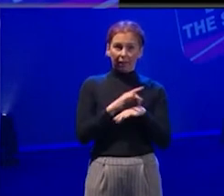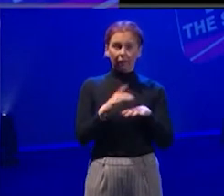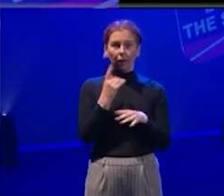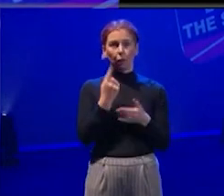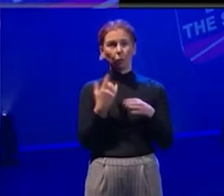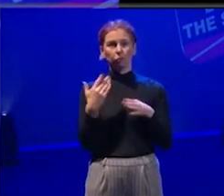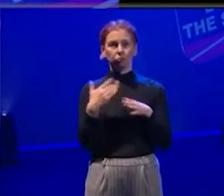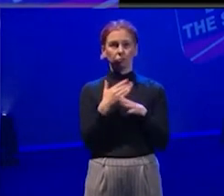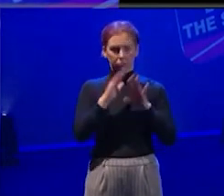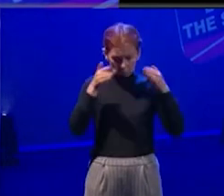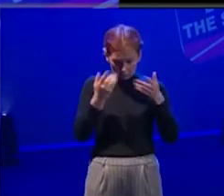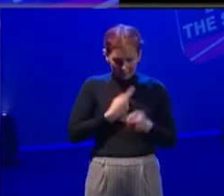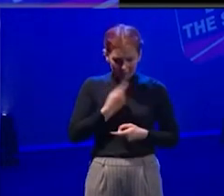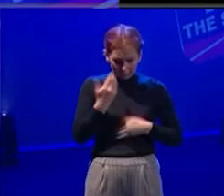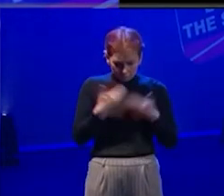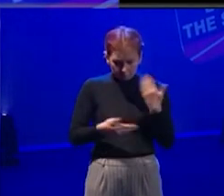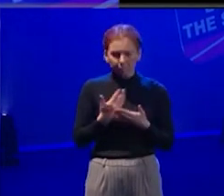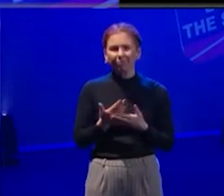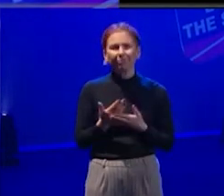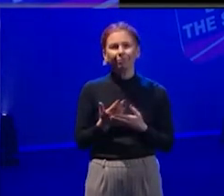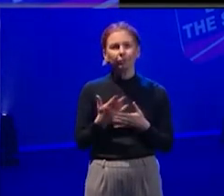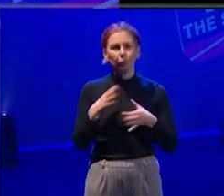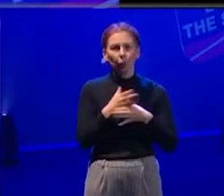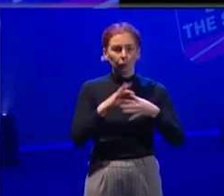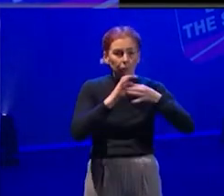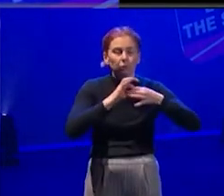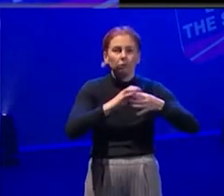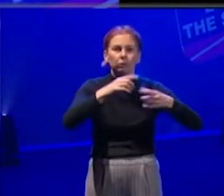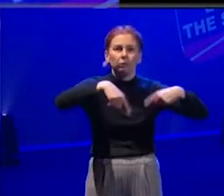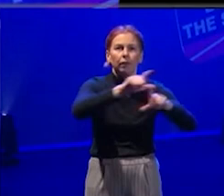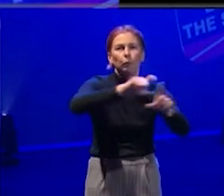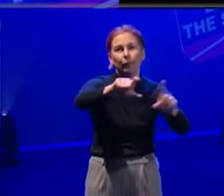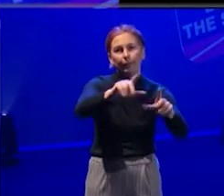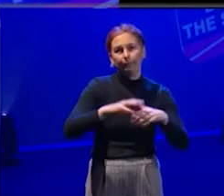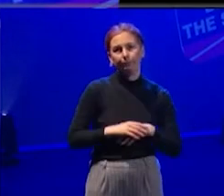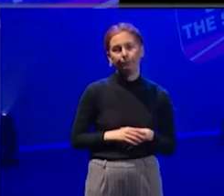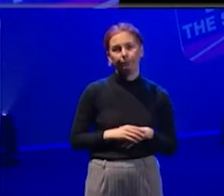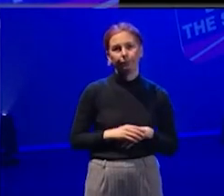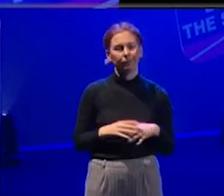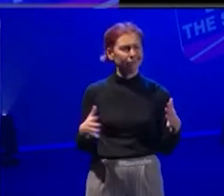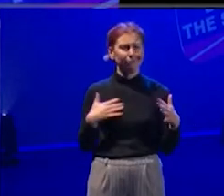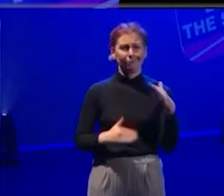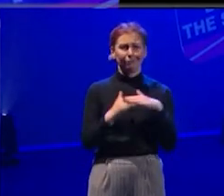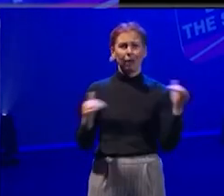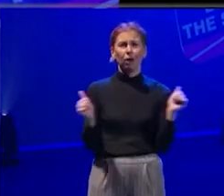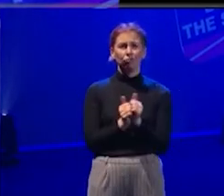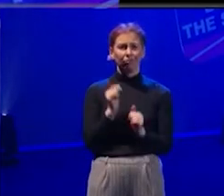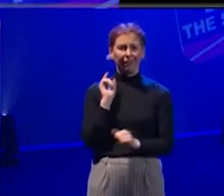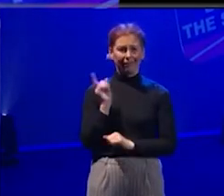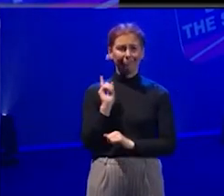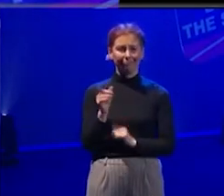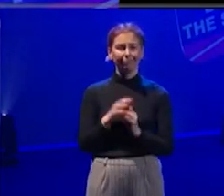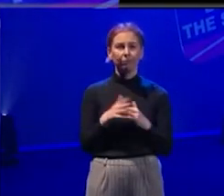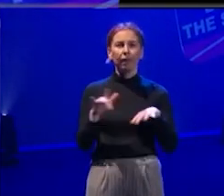work for and with the people. Yeah, I mean, I totally agree with that. It's a similar thing to